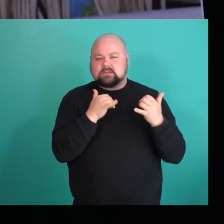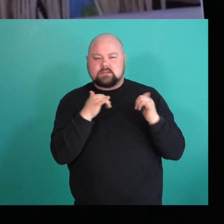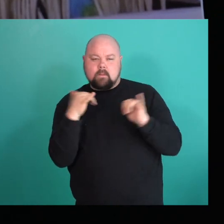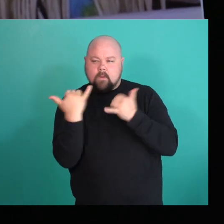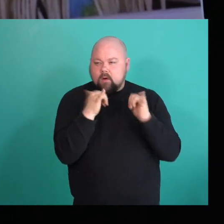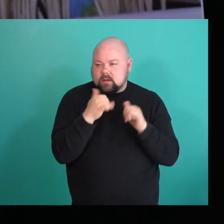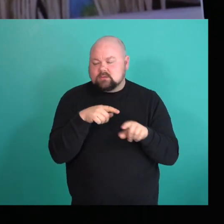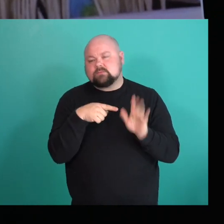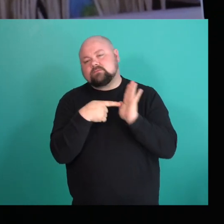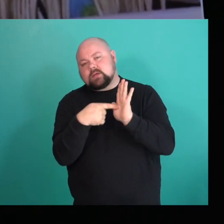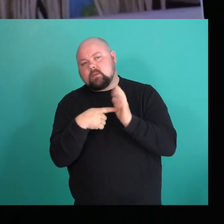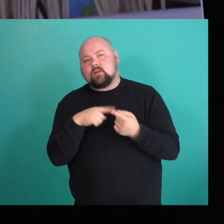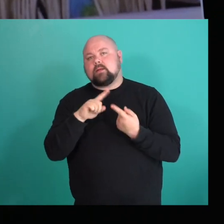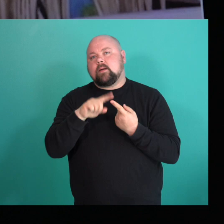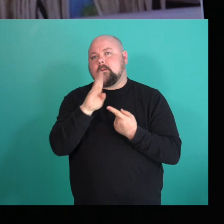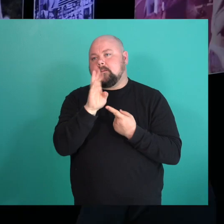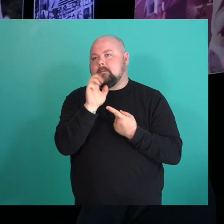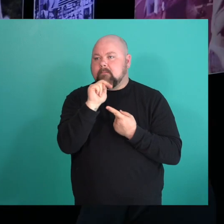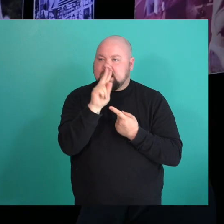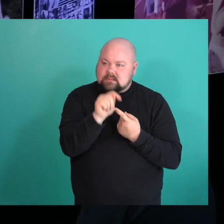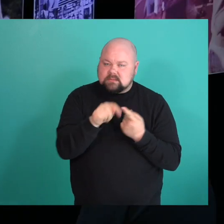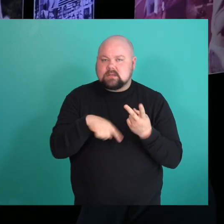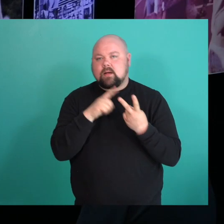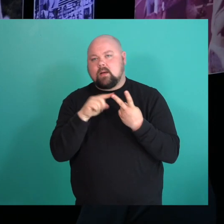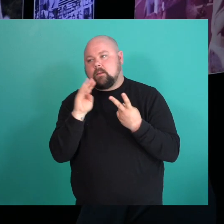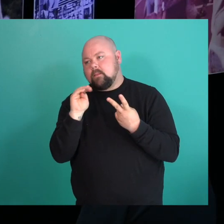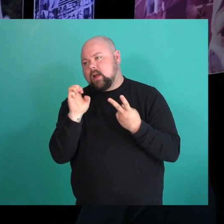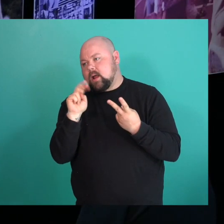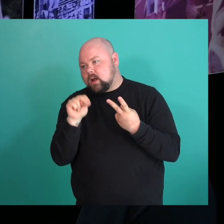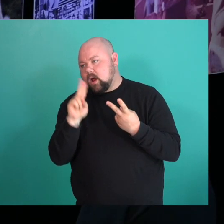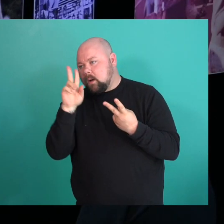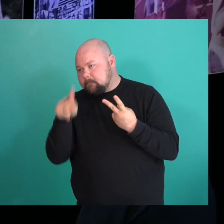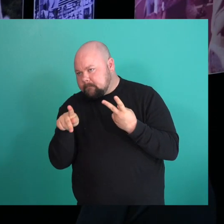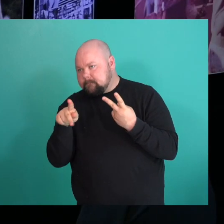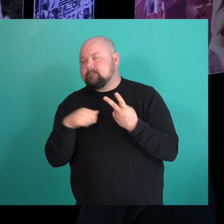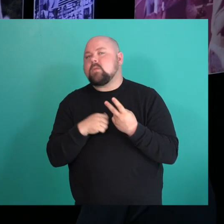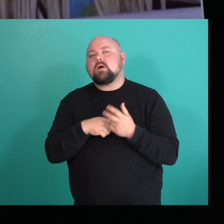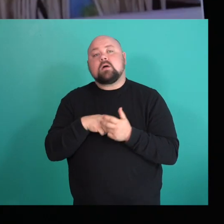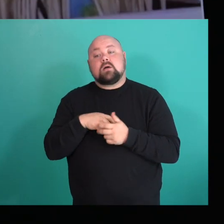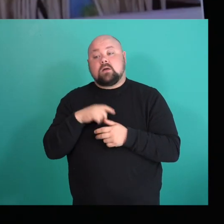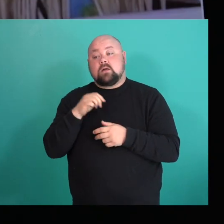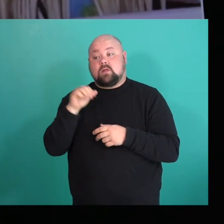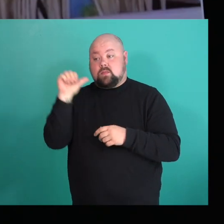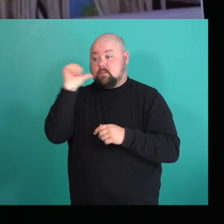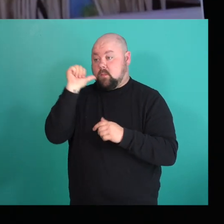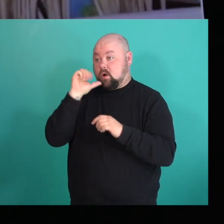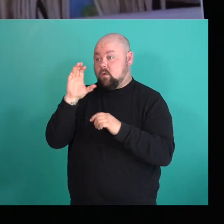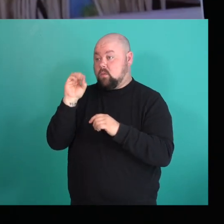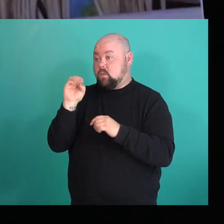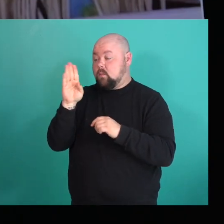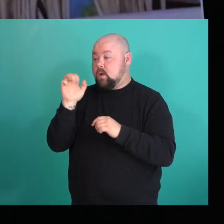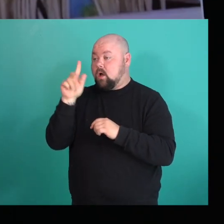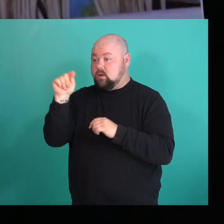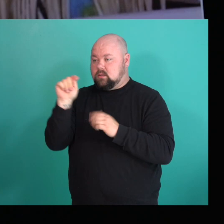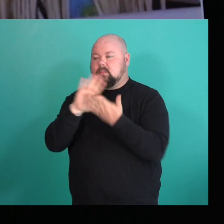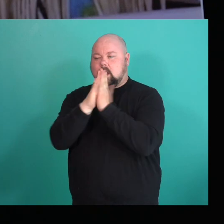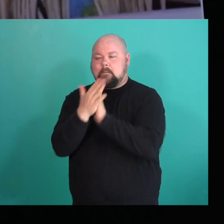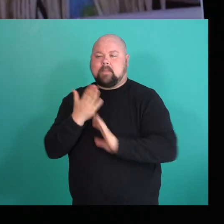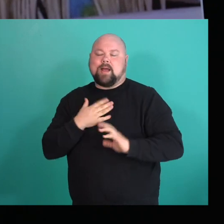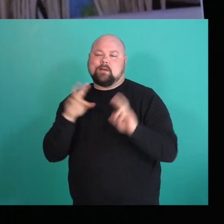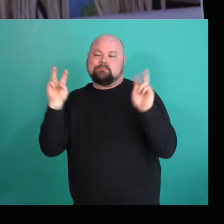bent or, or whatnot and man up and the cobalt became like my like queer home. And I have seen